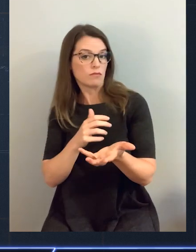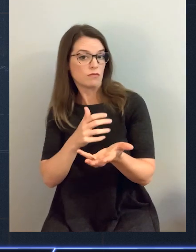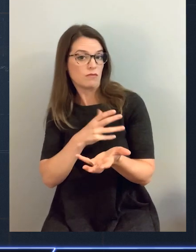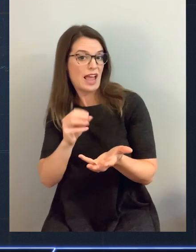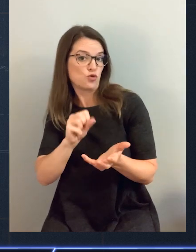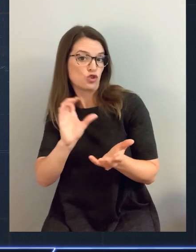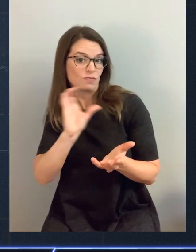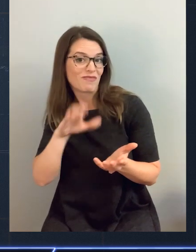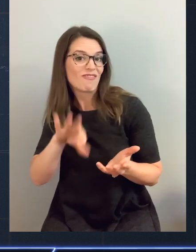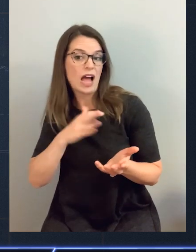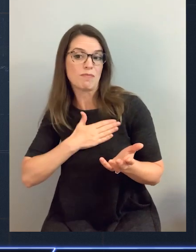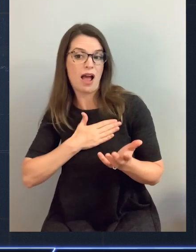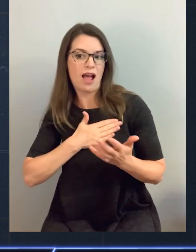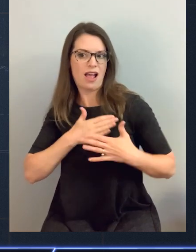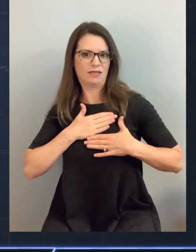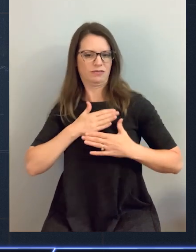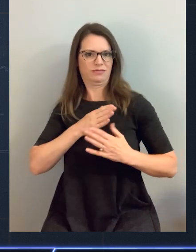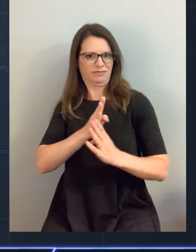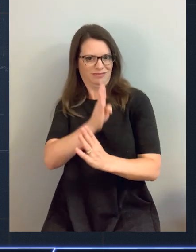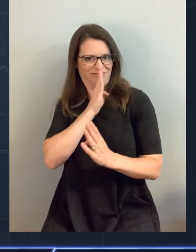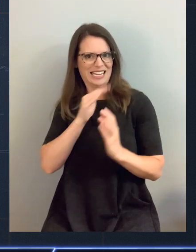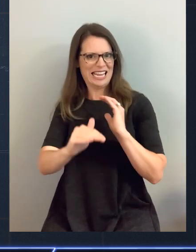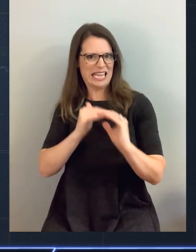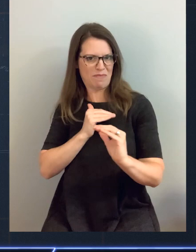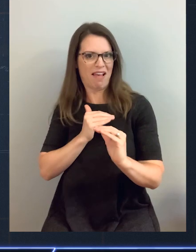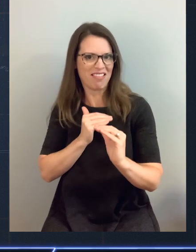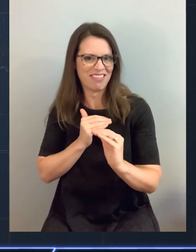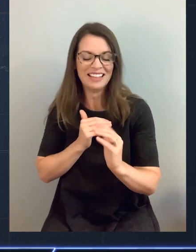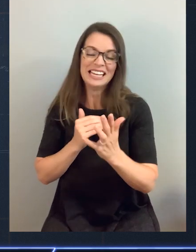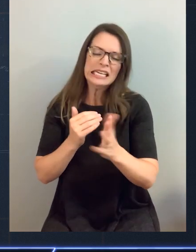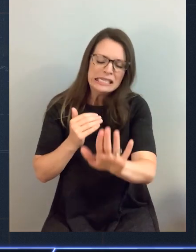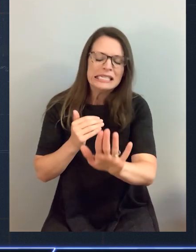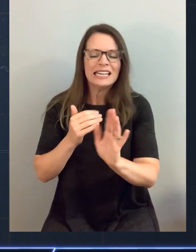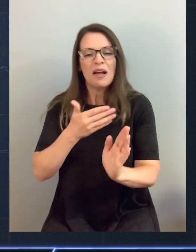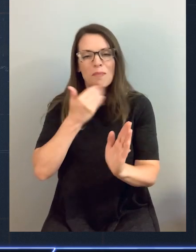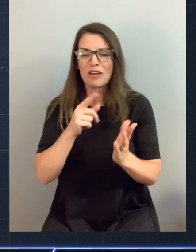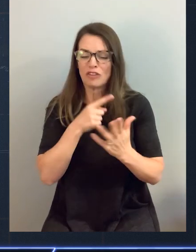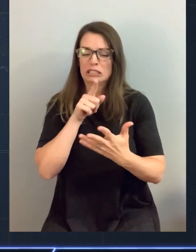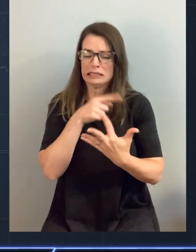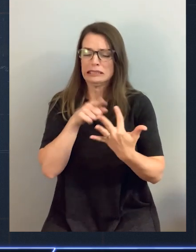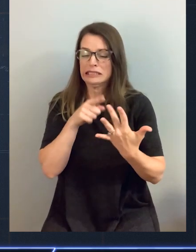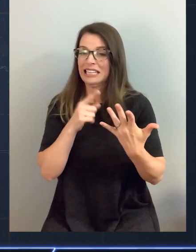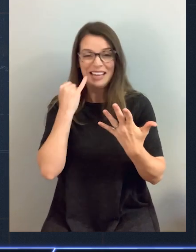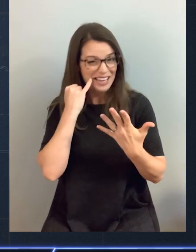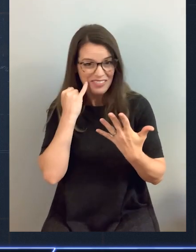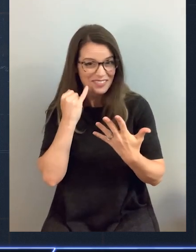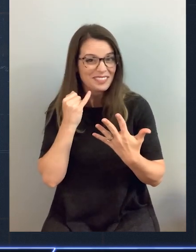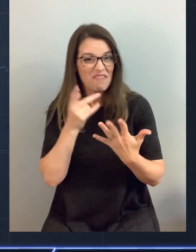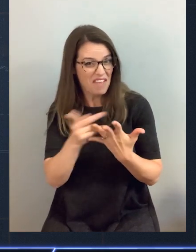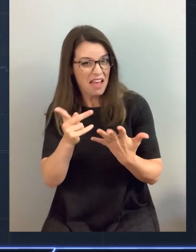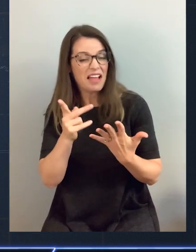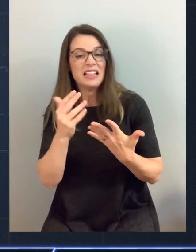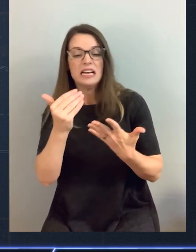thing you can do is you can always track down one of my email addresses and send it to me. I would really appreciate it just at my inbox would